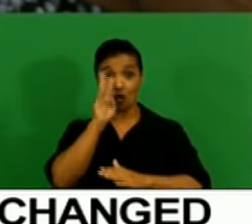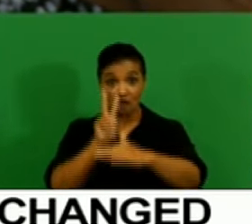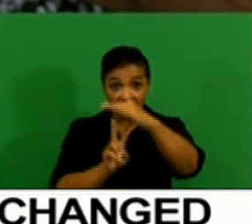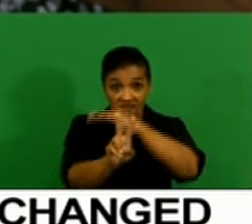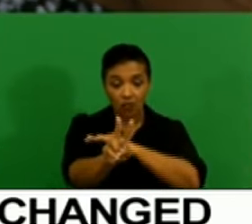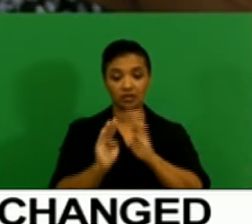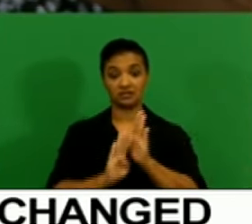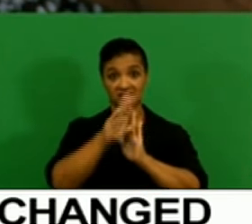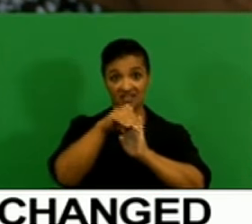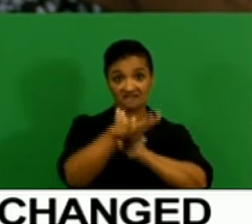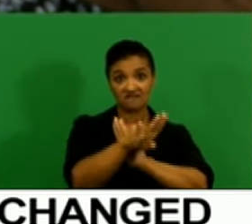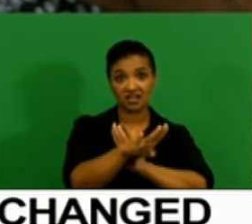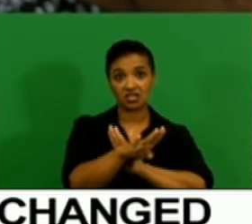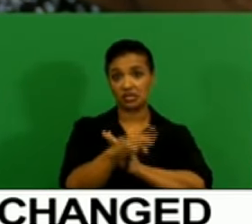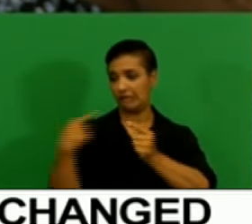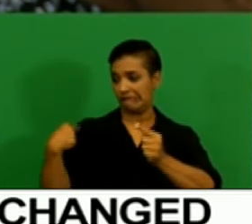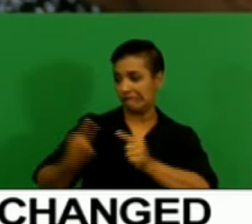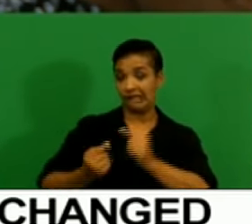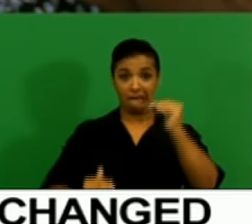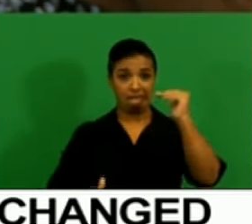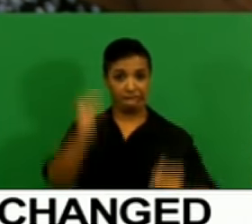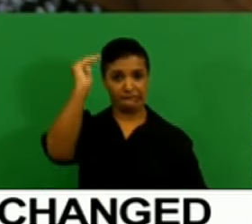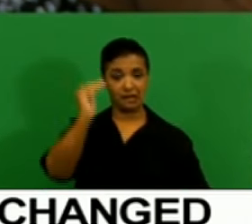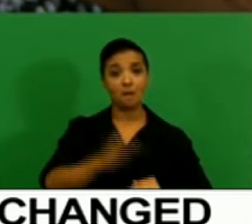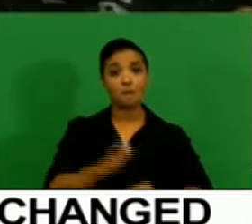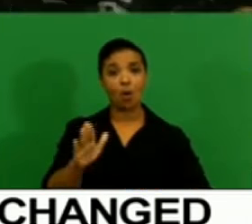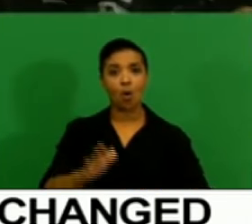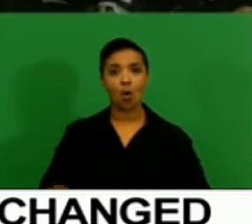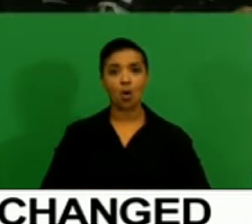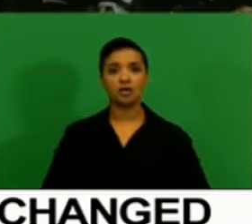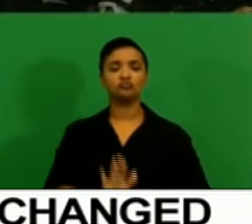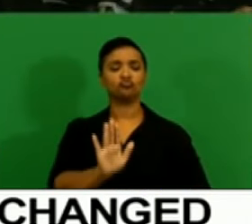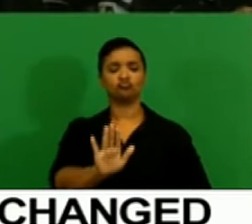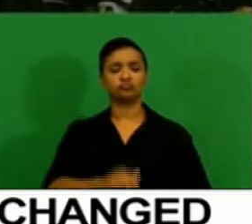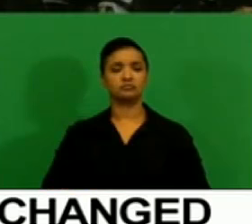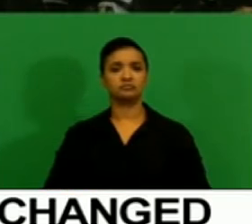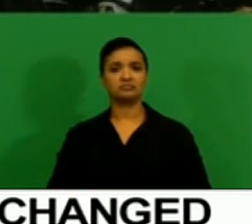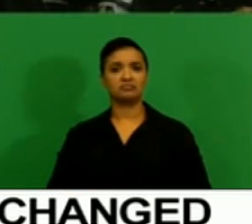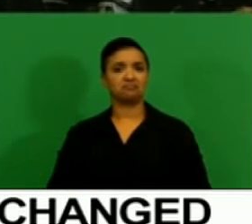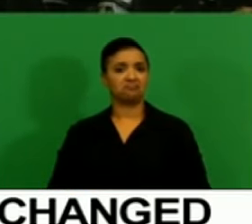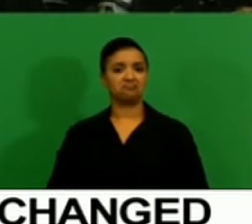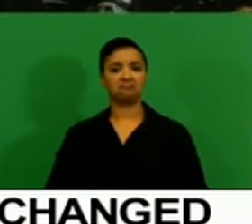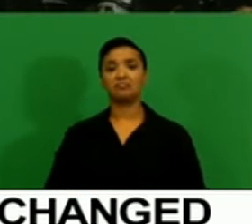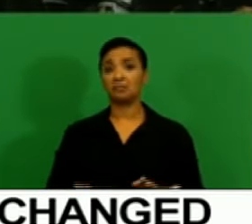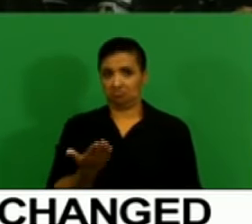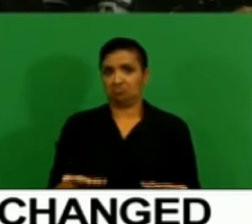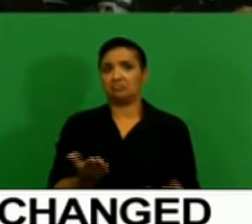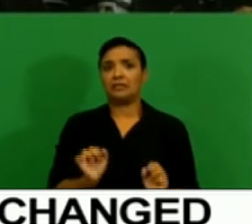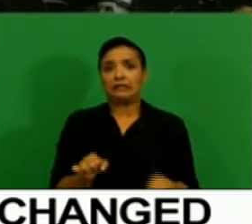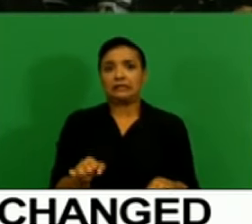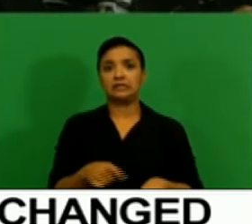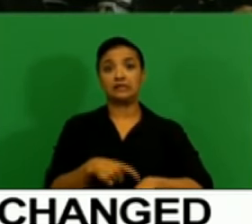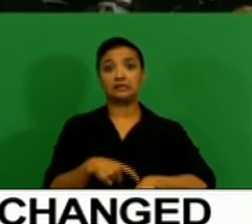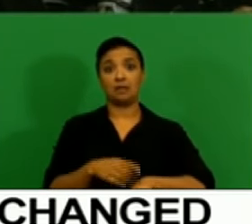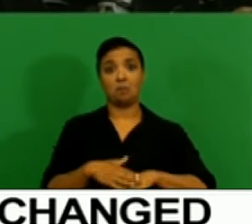in the last while? Okay. I'll leave that with Rashad. I don't think so. Okay. I think that there might have been – there are times when we had bigger